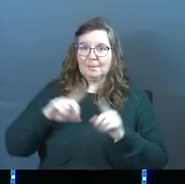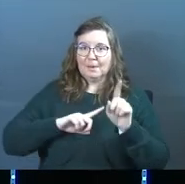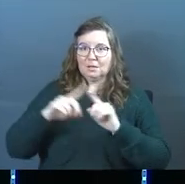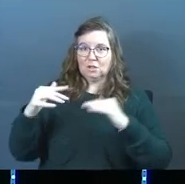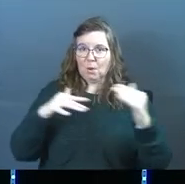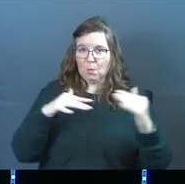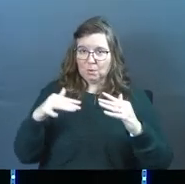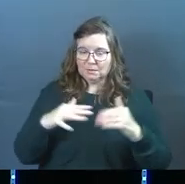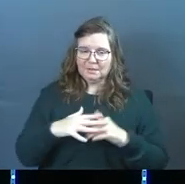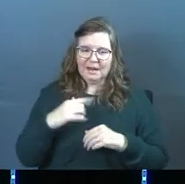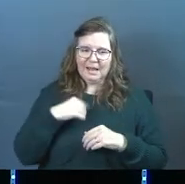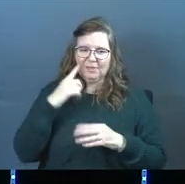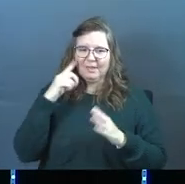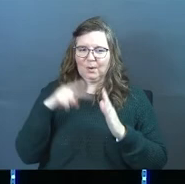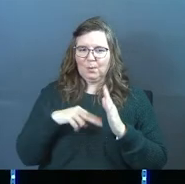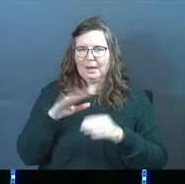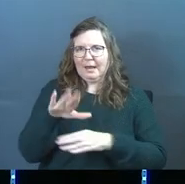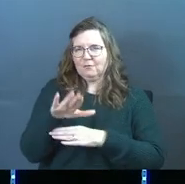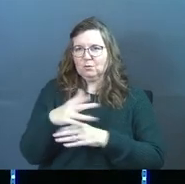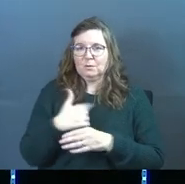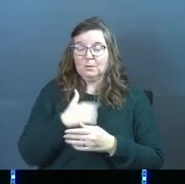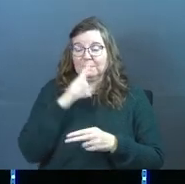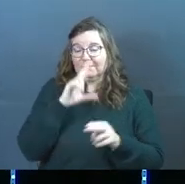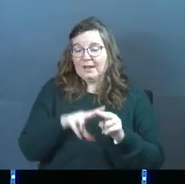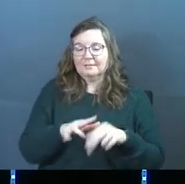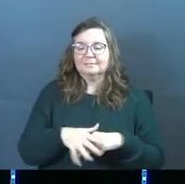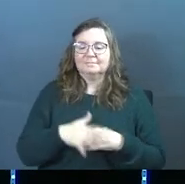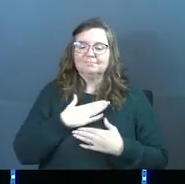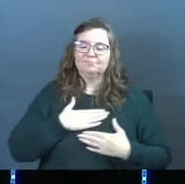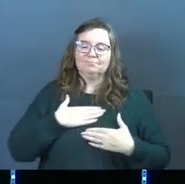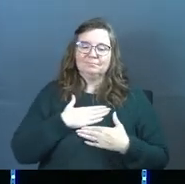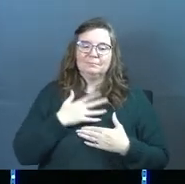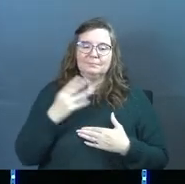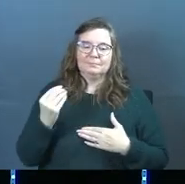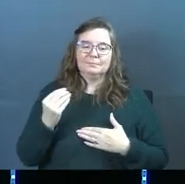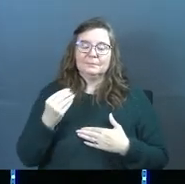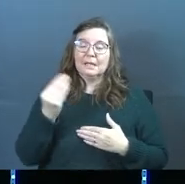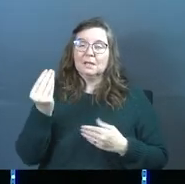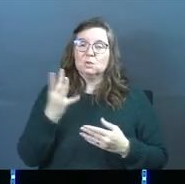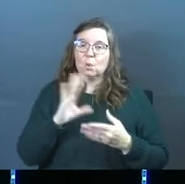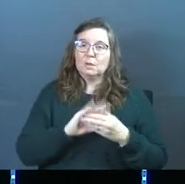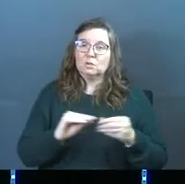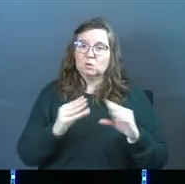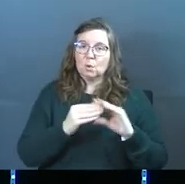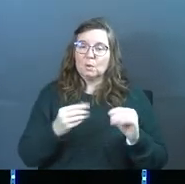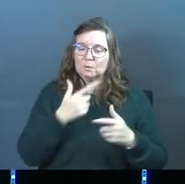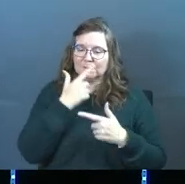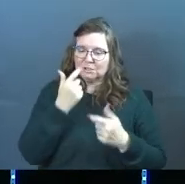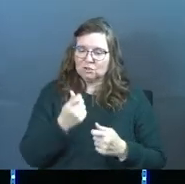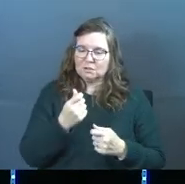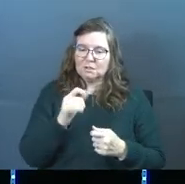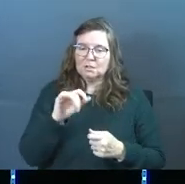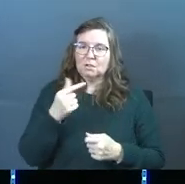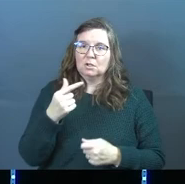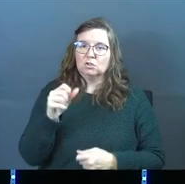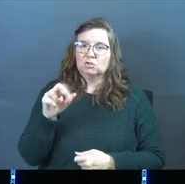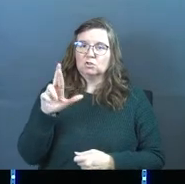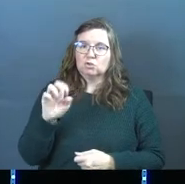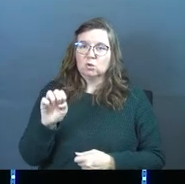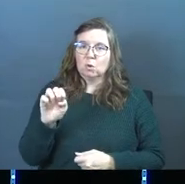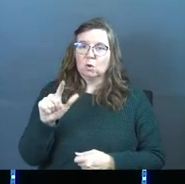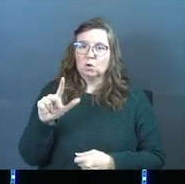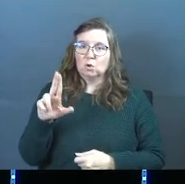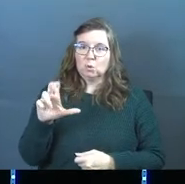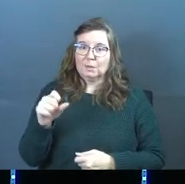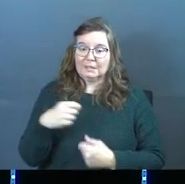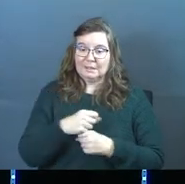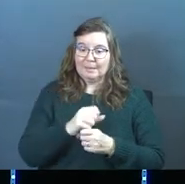Star Wars. And I think I read it in an afternoon. It was quite fun. And it told this old story. It's interesting. George Lucas, after they had made